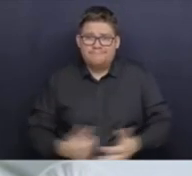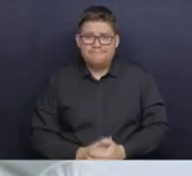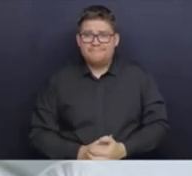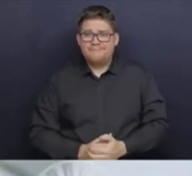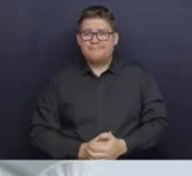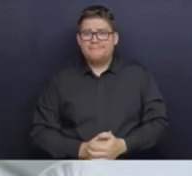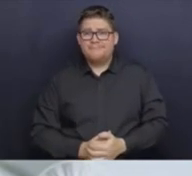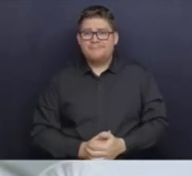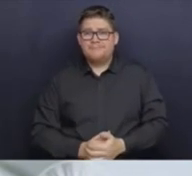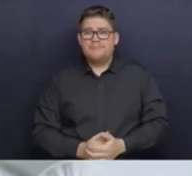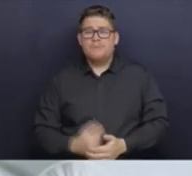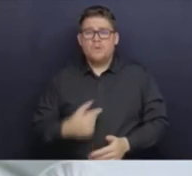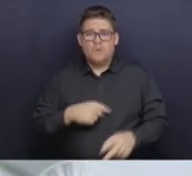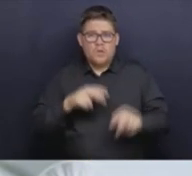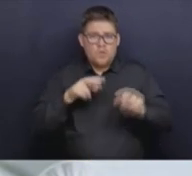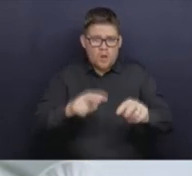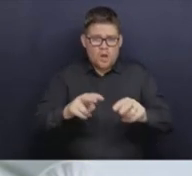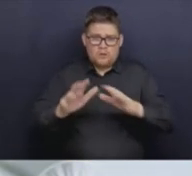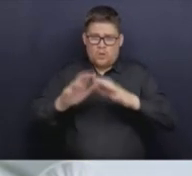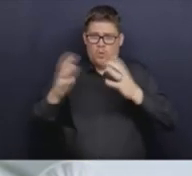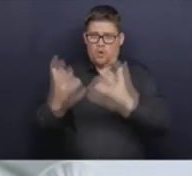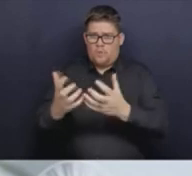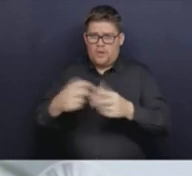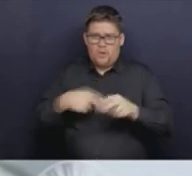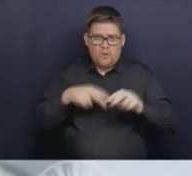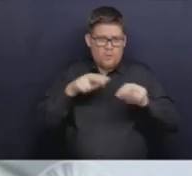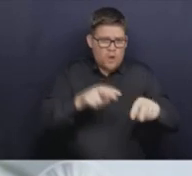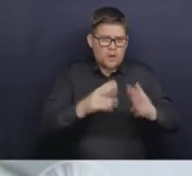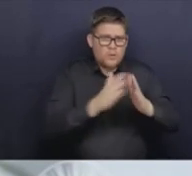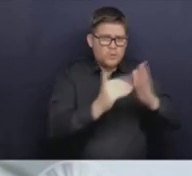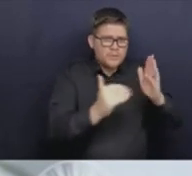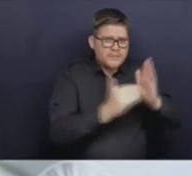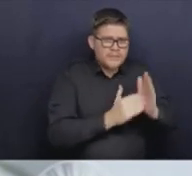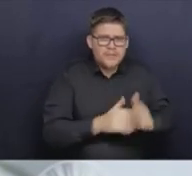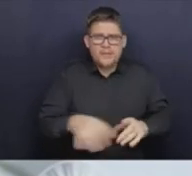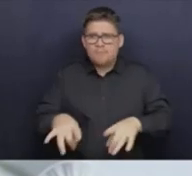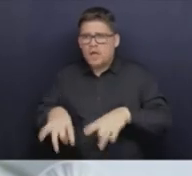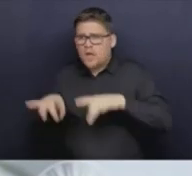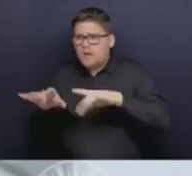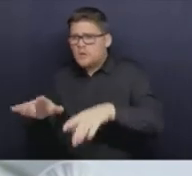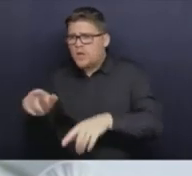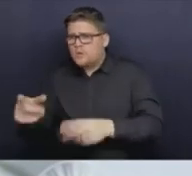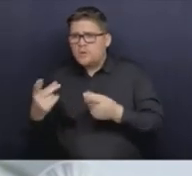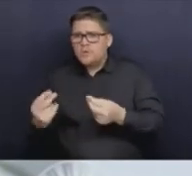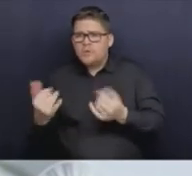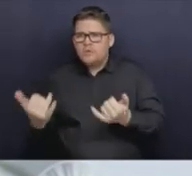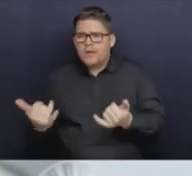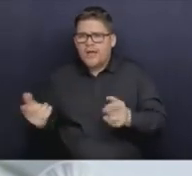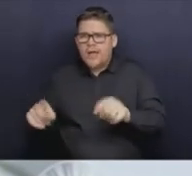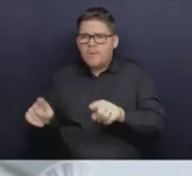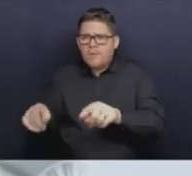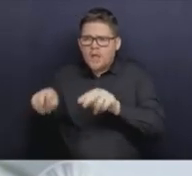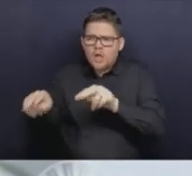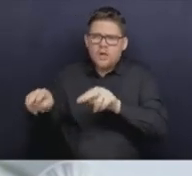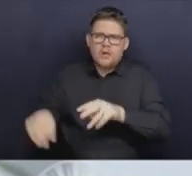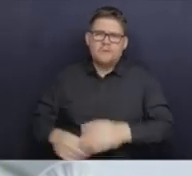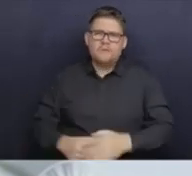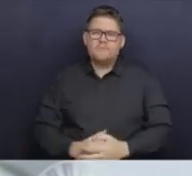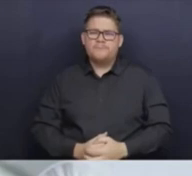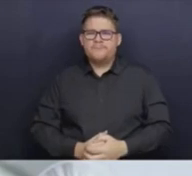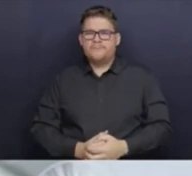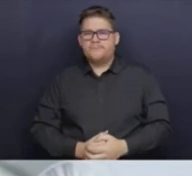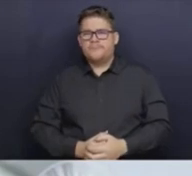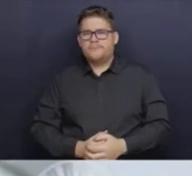Australia and New Zealand this year. But we do know that the single most important thing that we can do